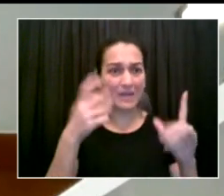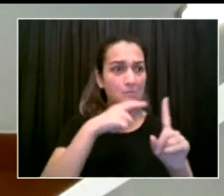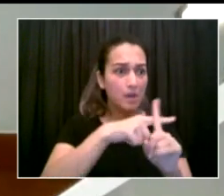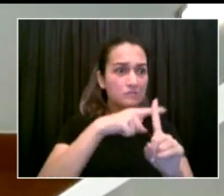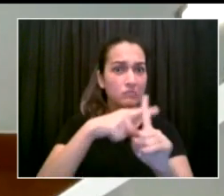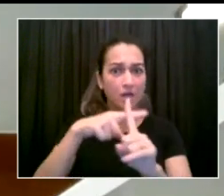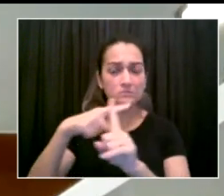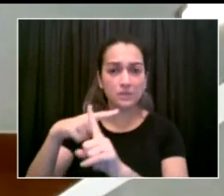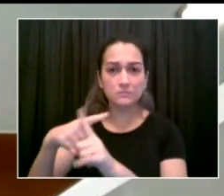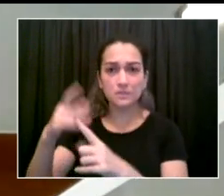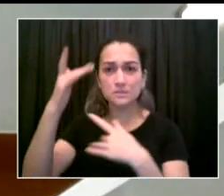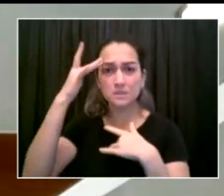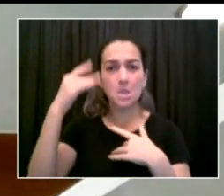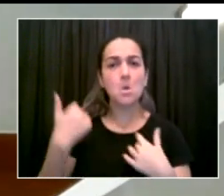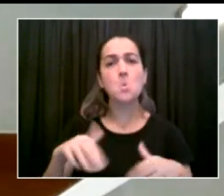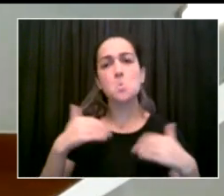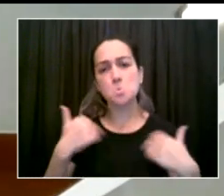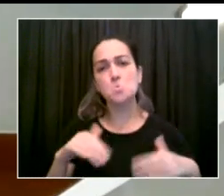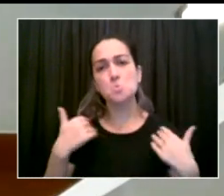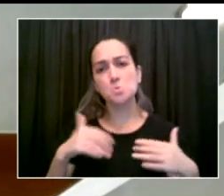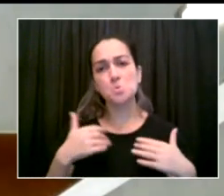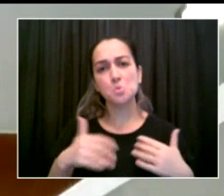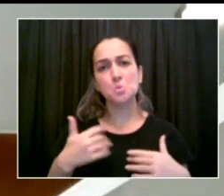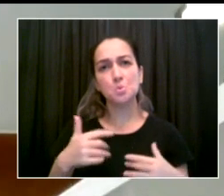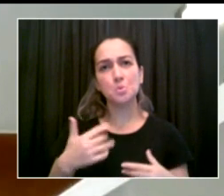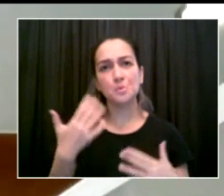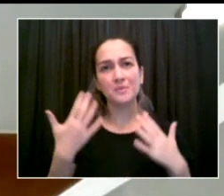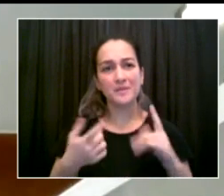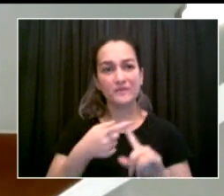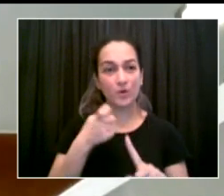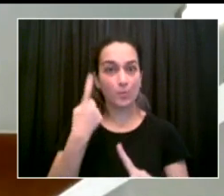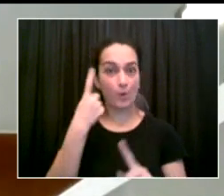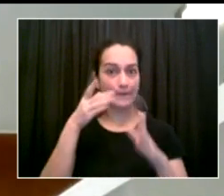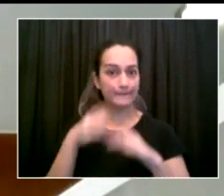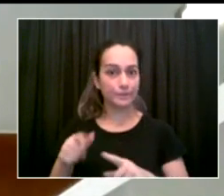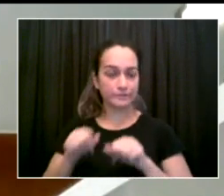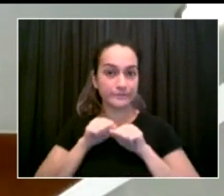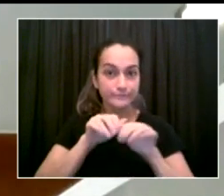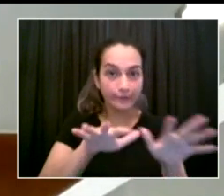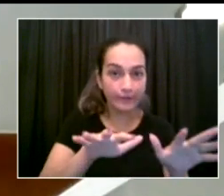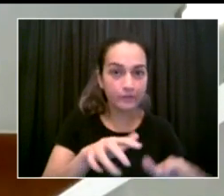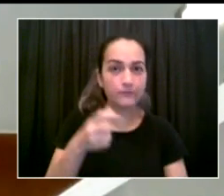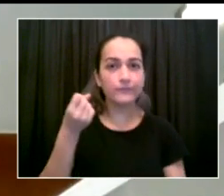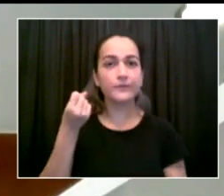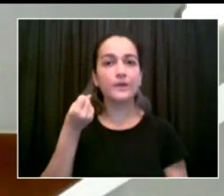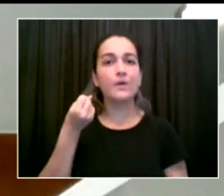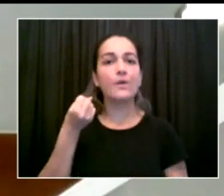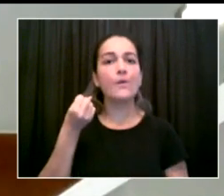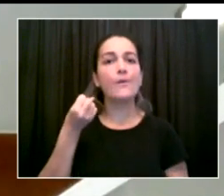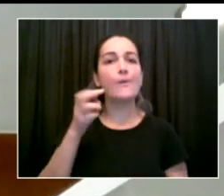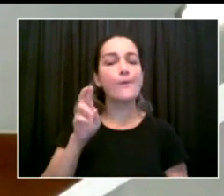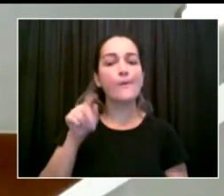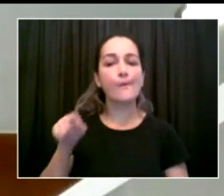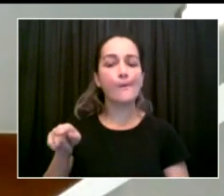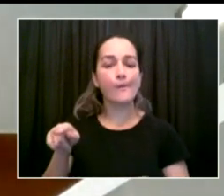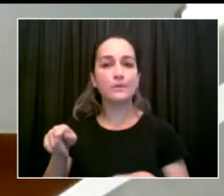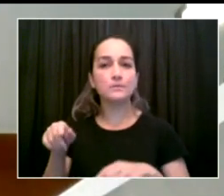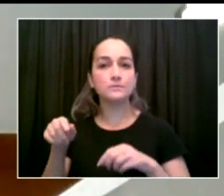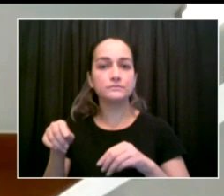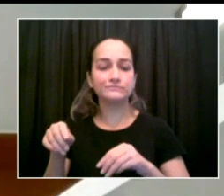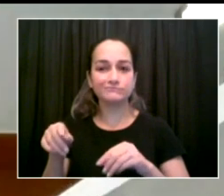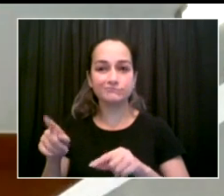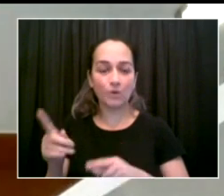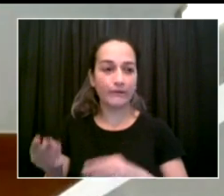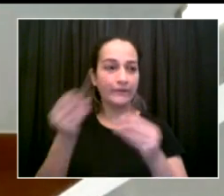infection in multiple spaces or cohorts within a school. Based on that investigation, if there's a reasonably high likelihood that ongoing transmission is